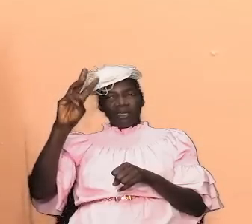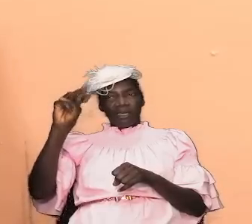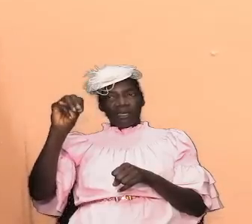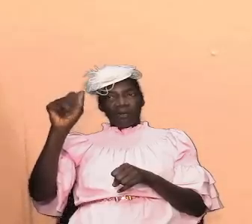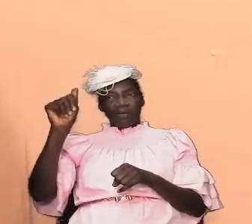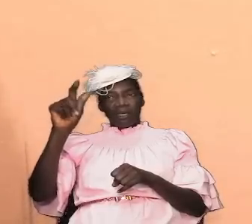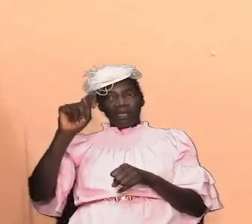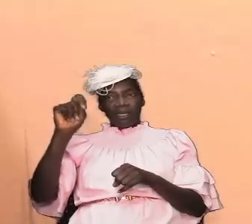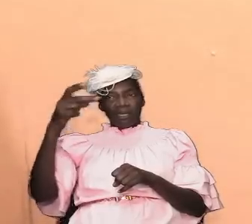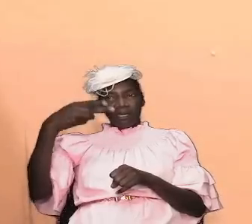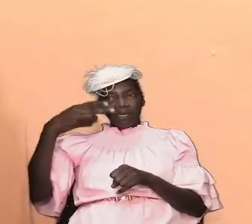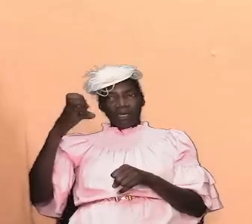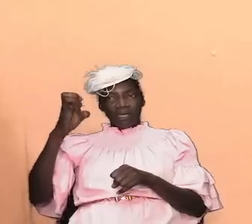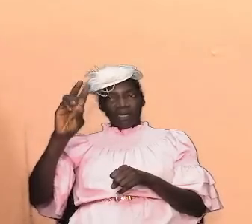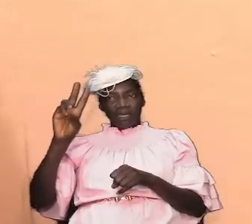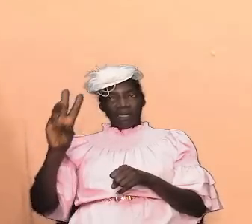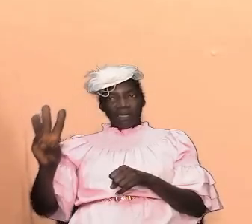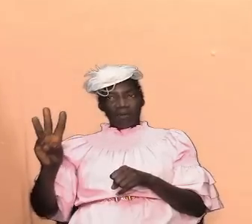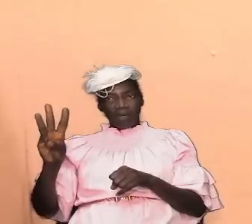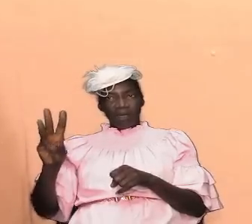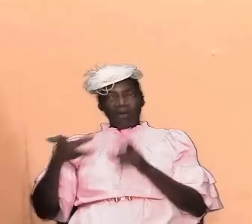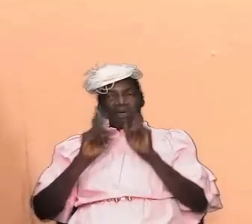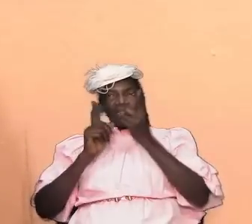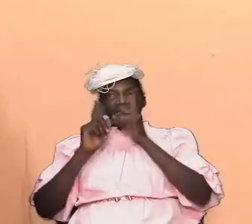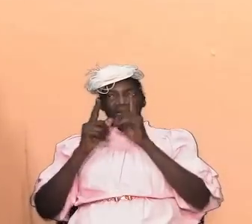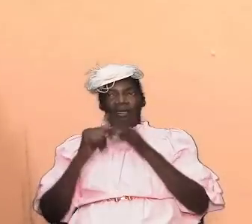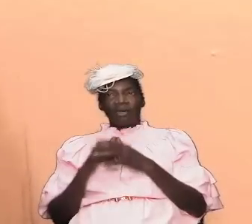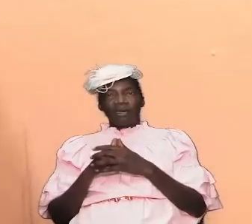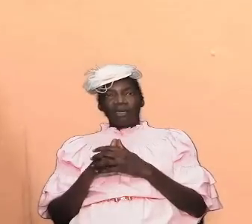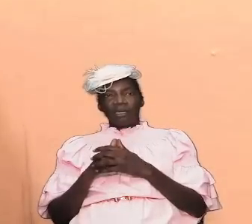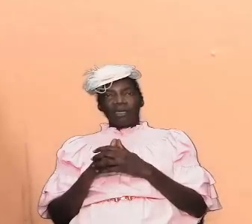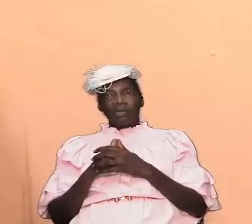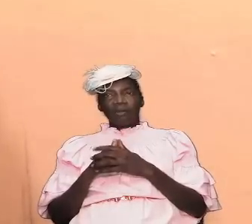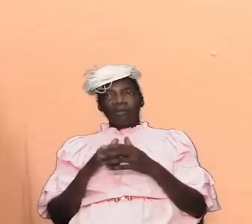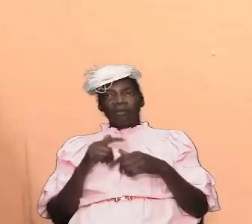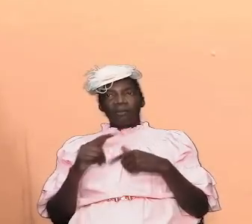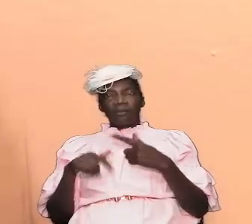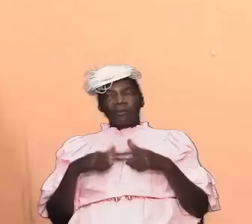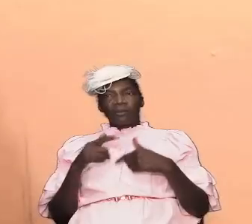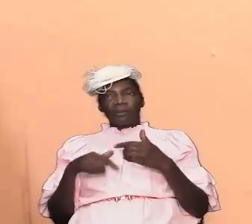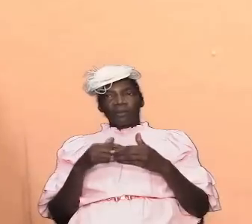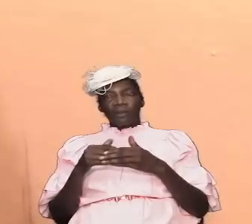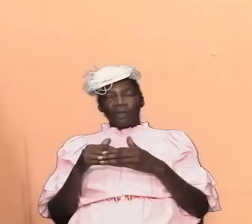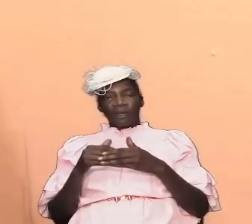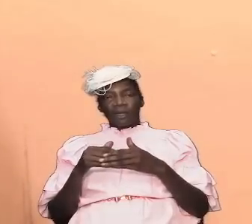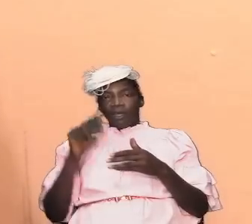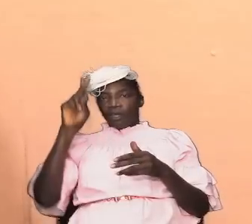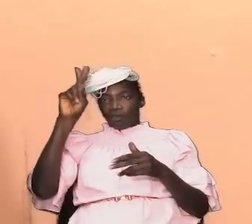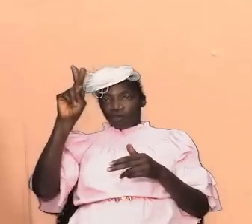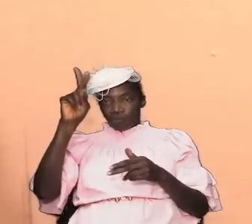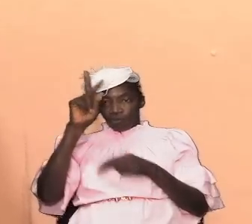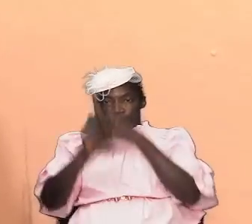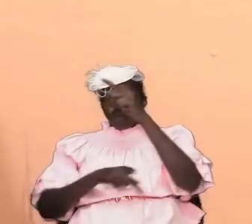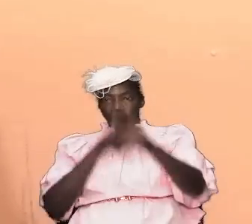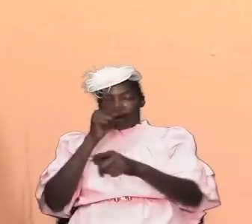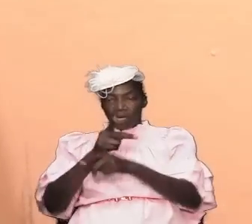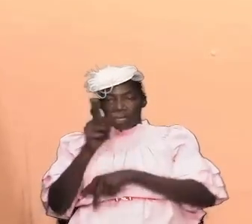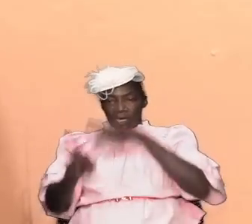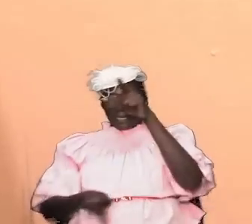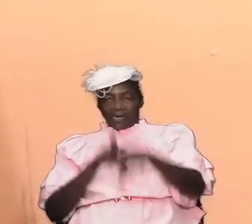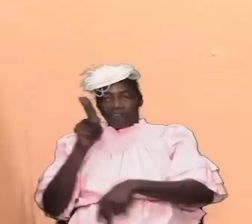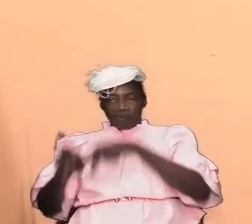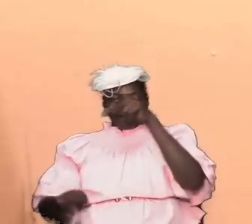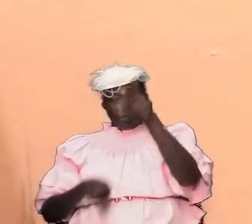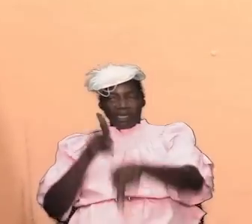he was speaking about the sadducees and the pharisees and he